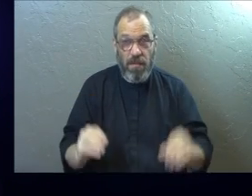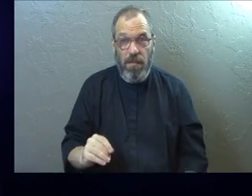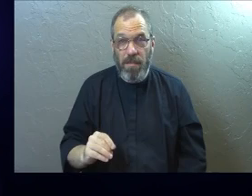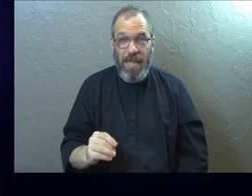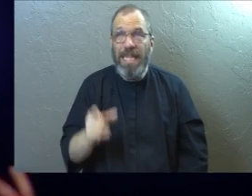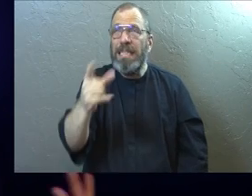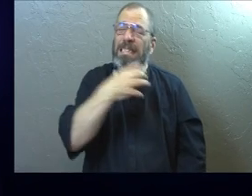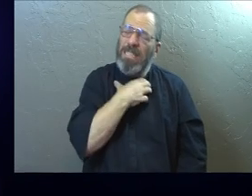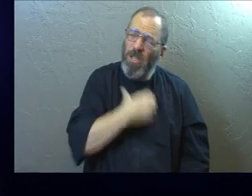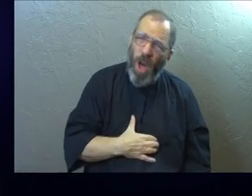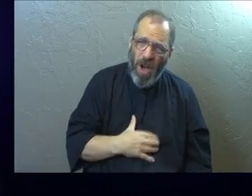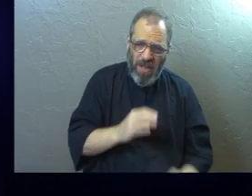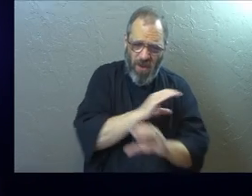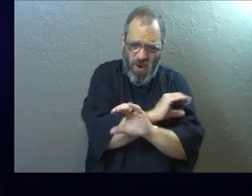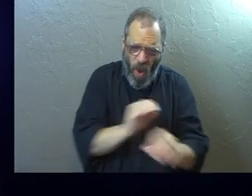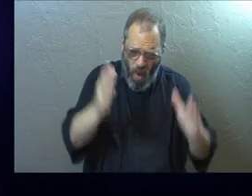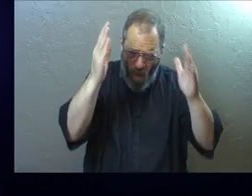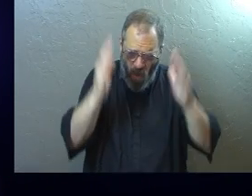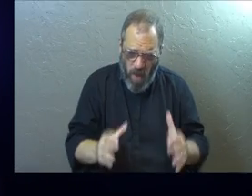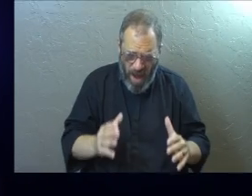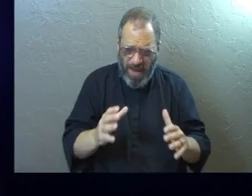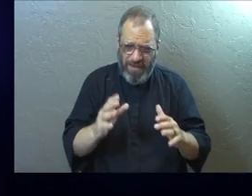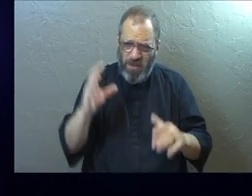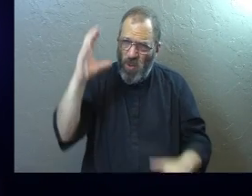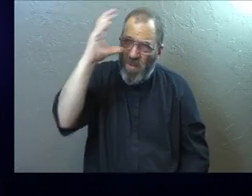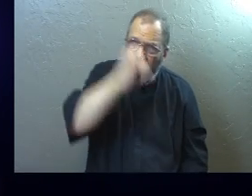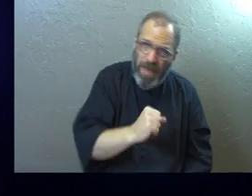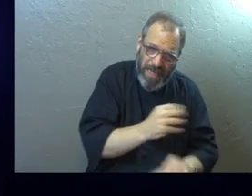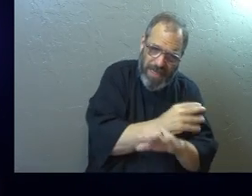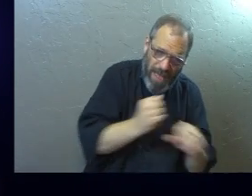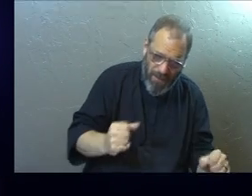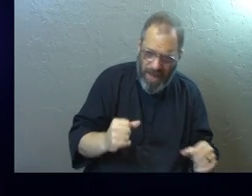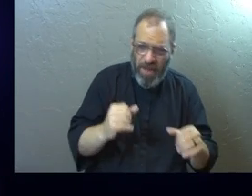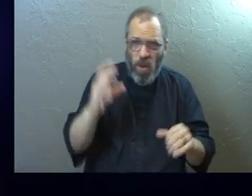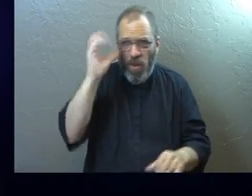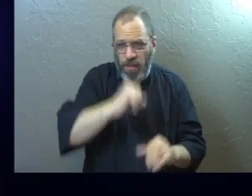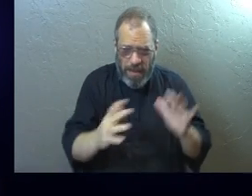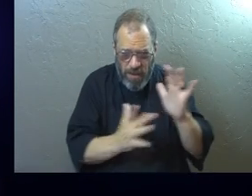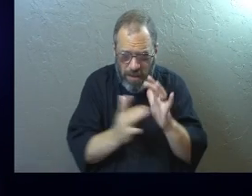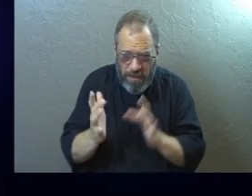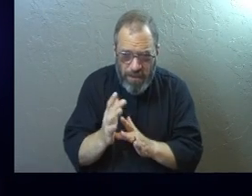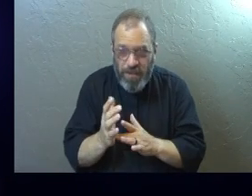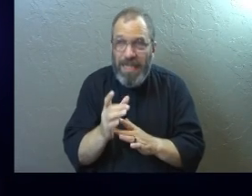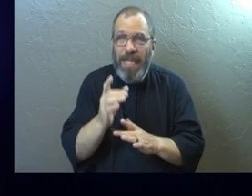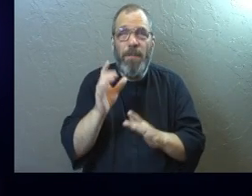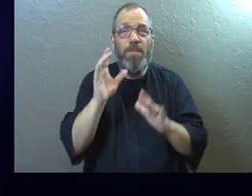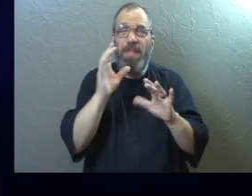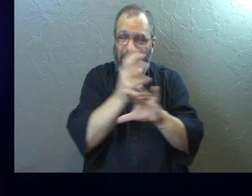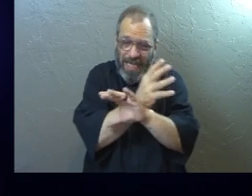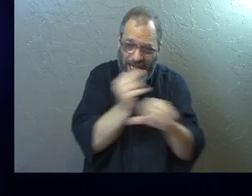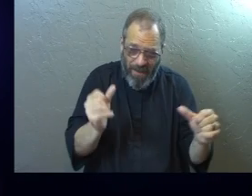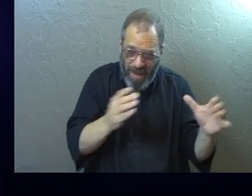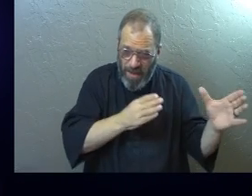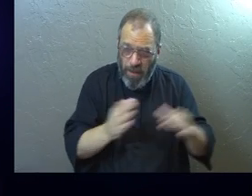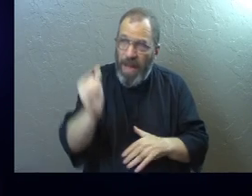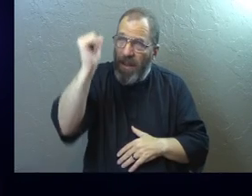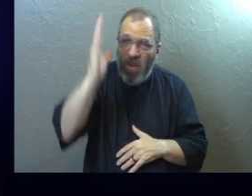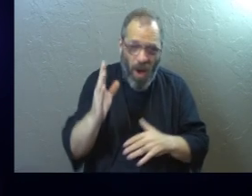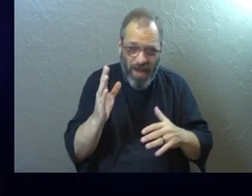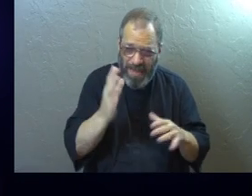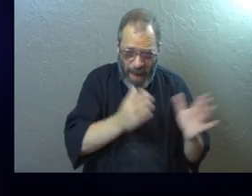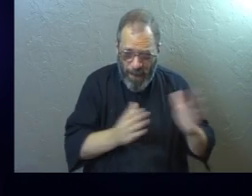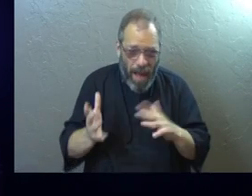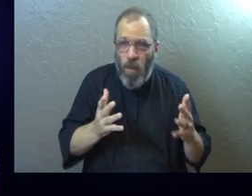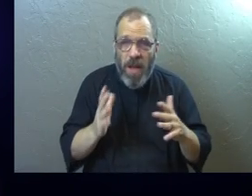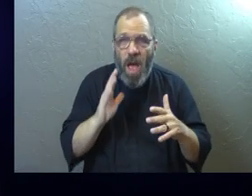He longs for no one to miss out or to miss him. The salvation plan of God